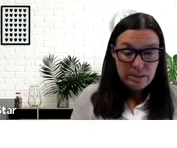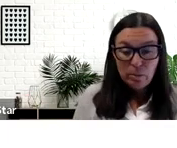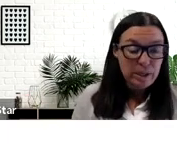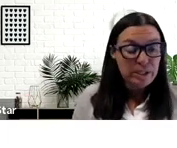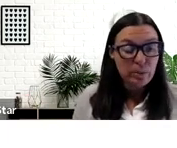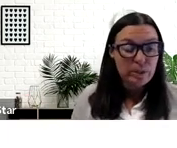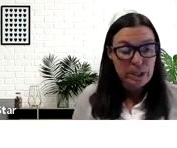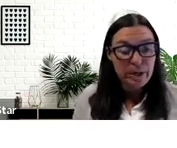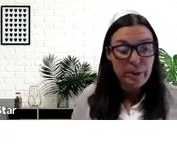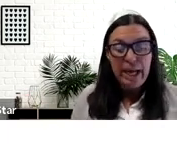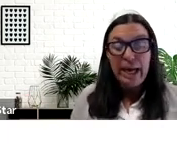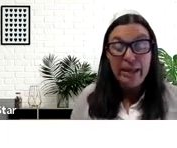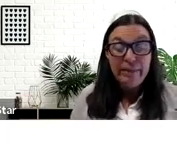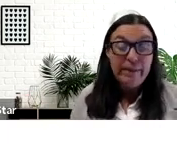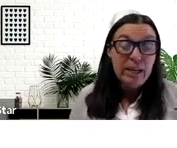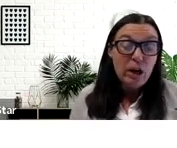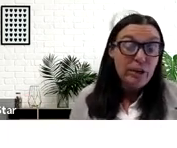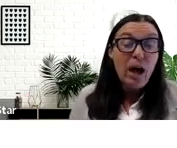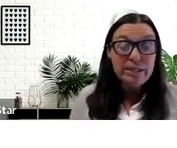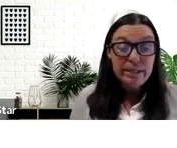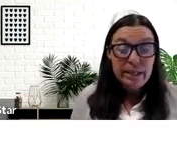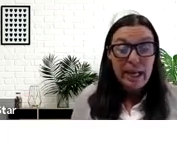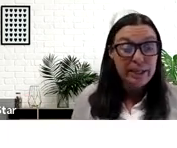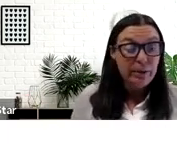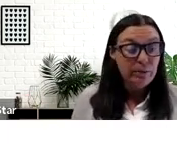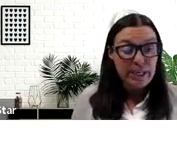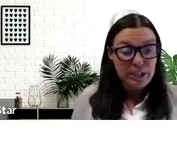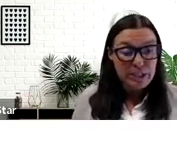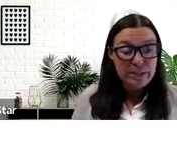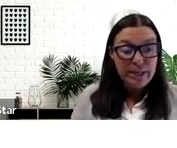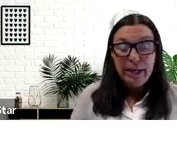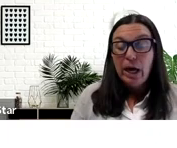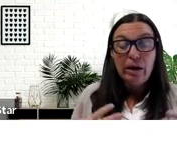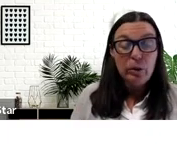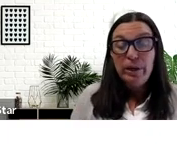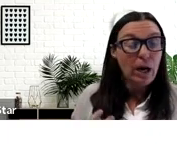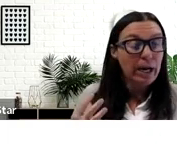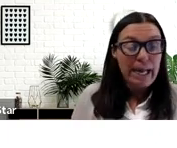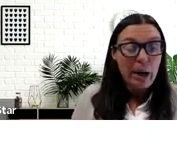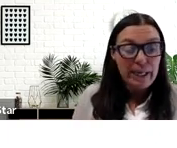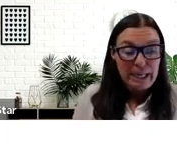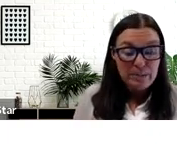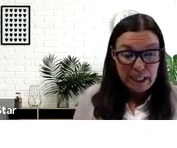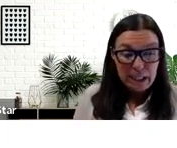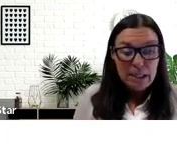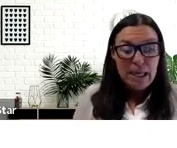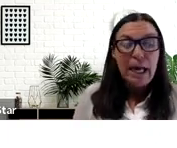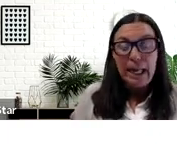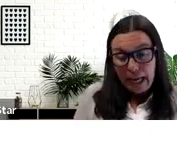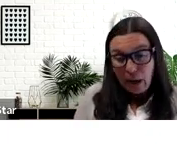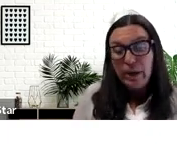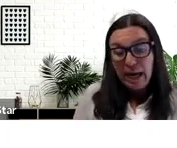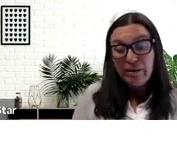families wanted the world to know, and that are not accurate reflections of who we are and how we came to be,